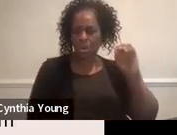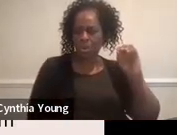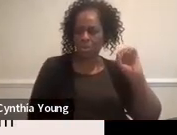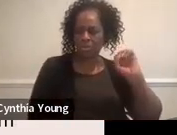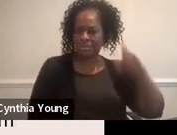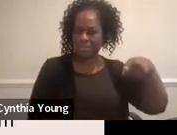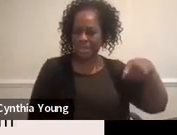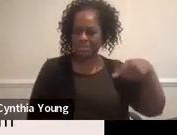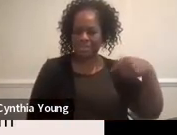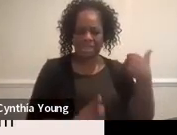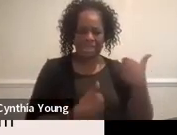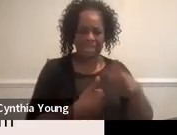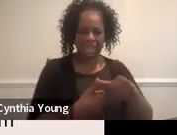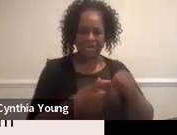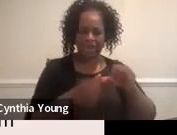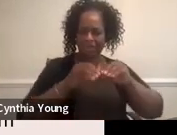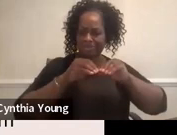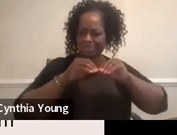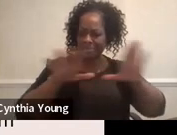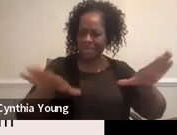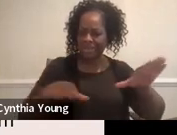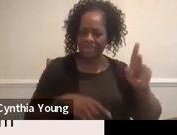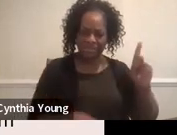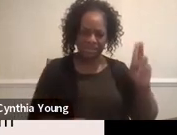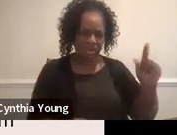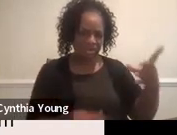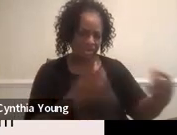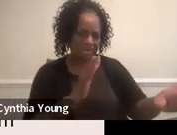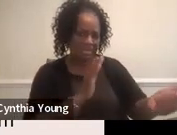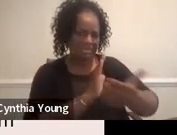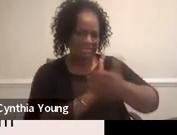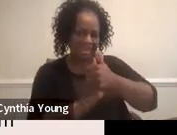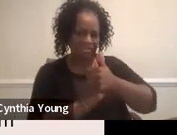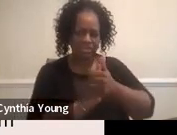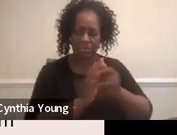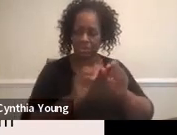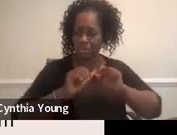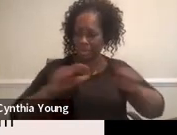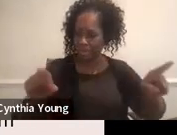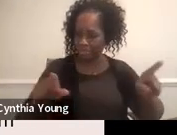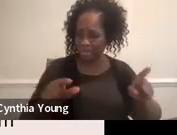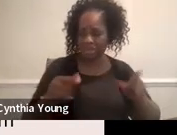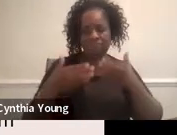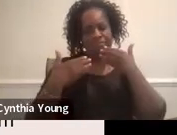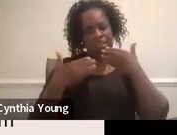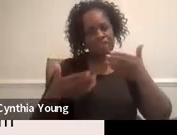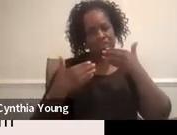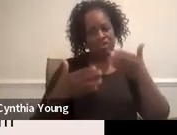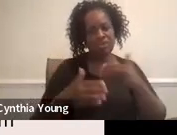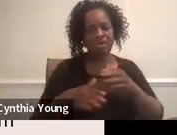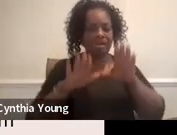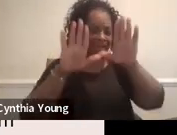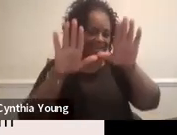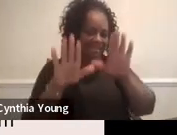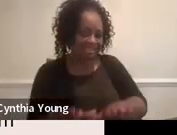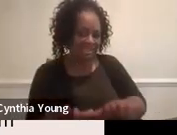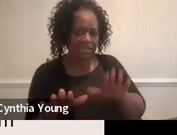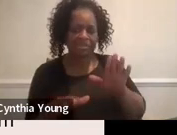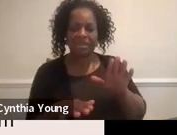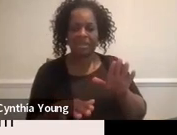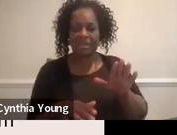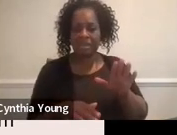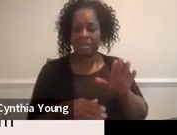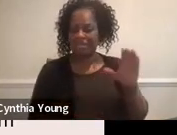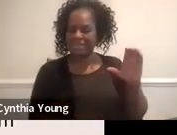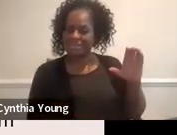I'll send it to Carly and, and Carly, maybe you could attach that when you send everything else out. Thank you. Awesome. Lisa, think the